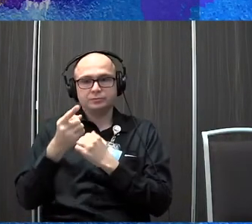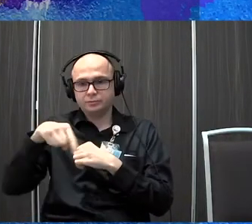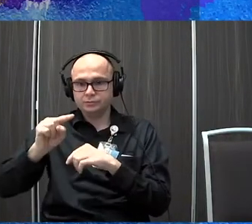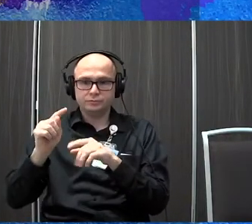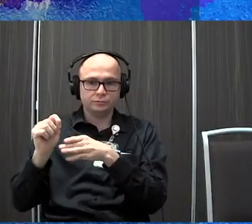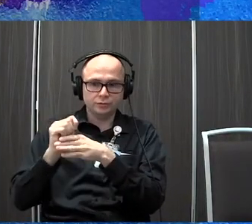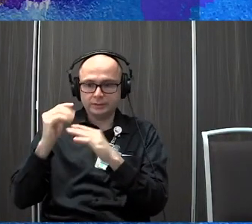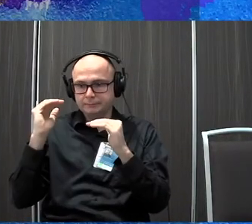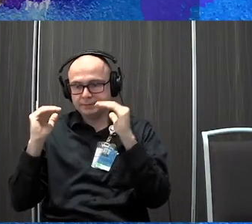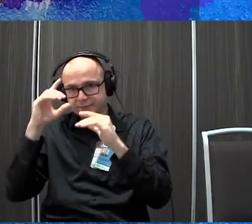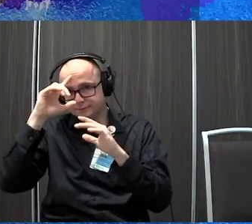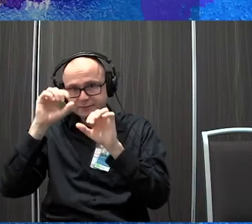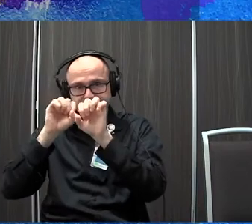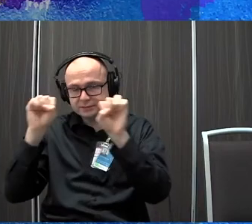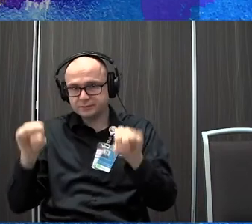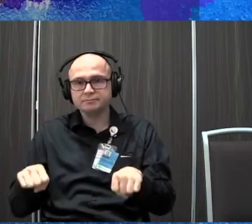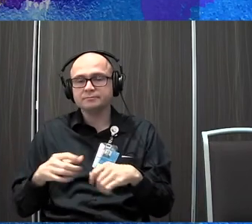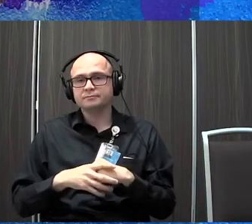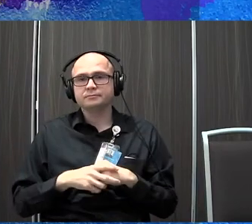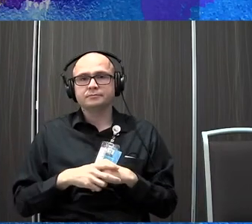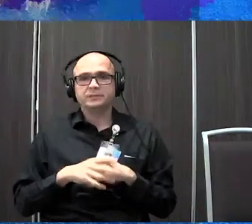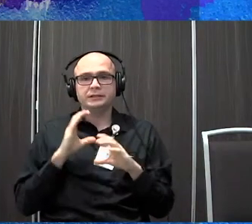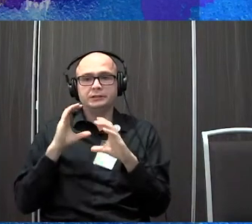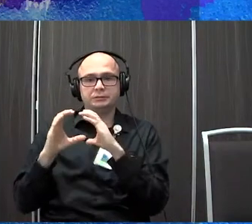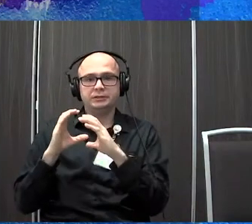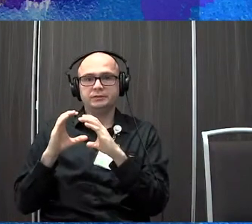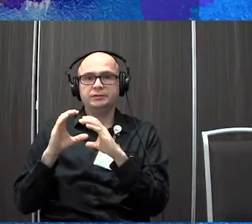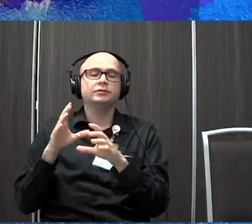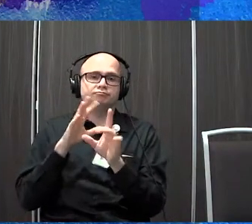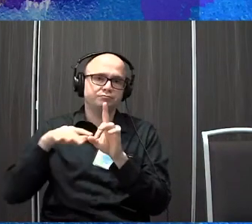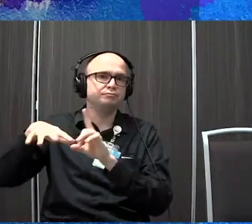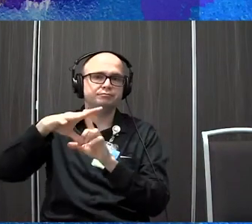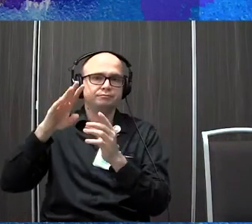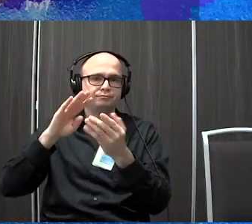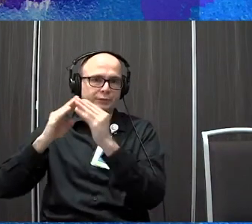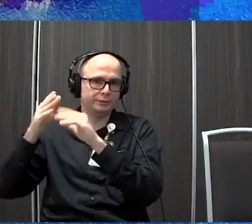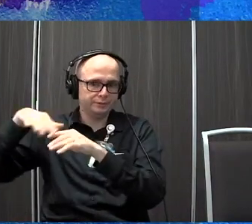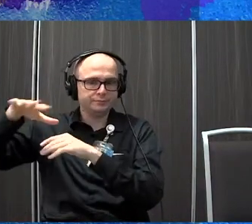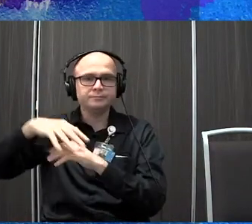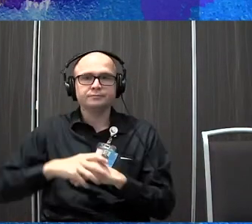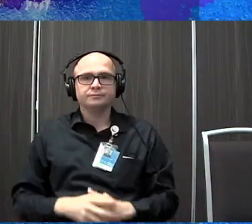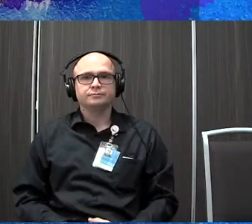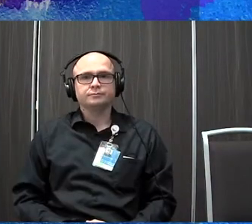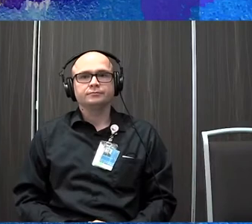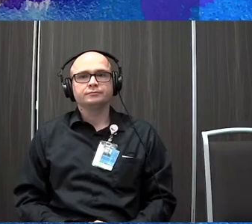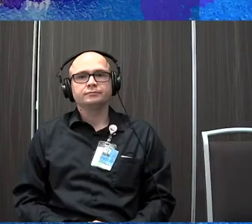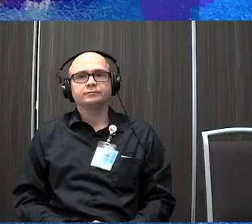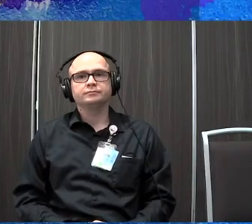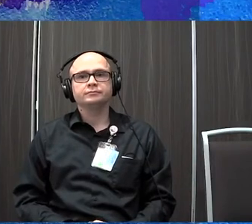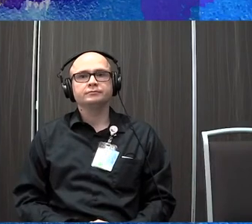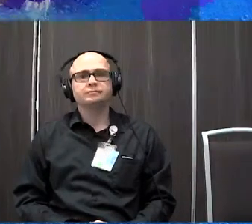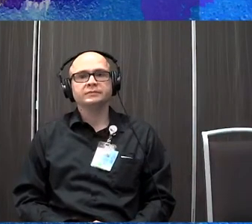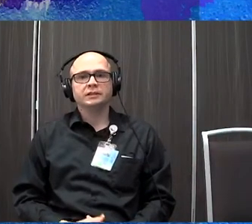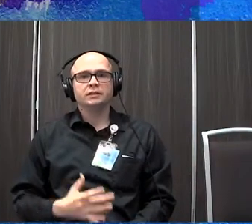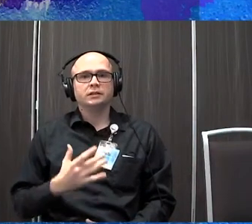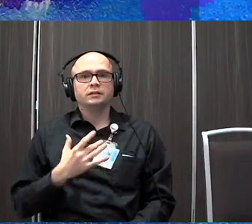of the balance system in order to make them safe in their home and community, uh, community. So, um, like Violet